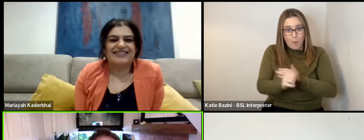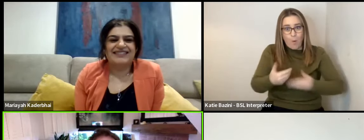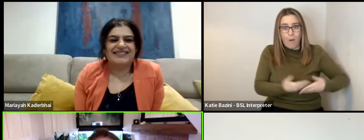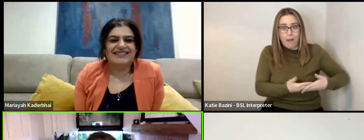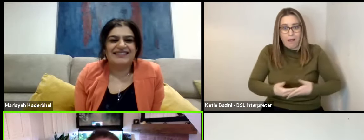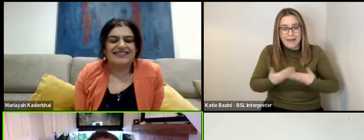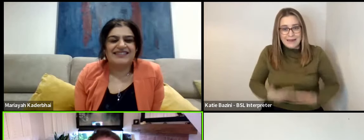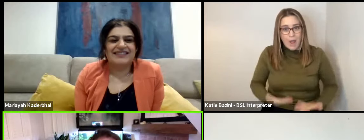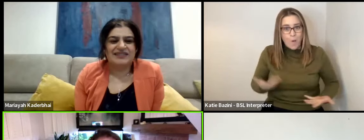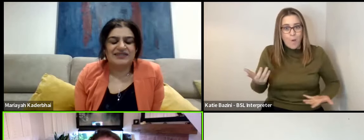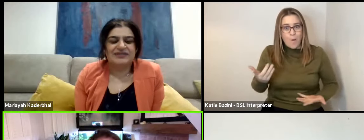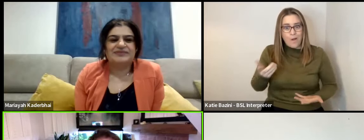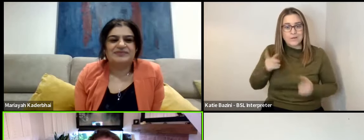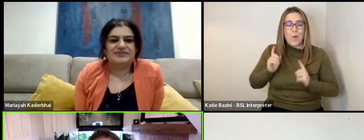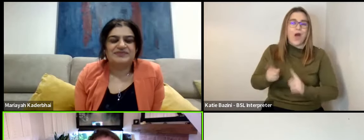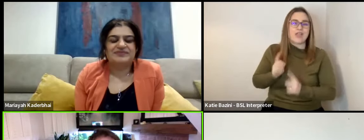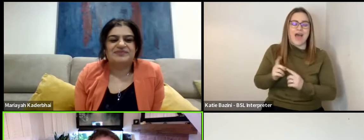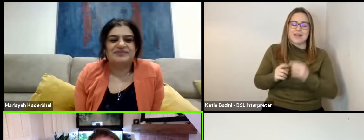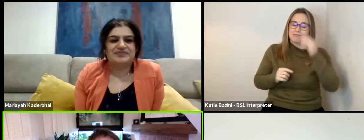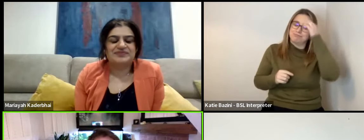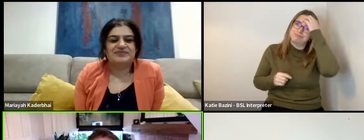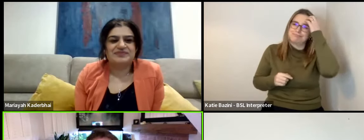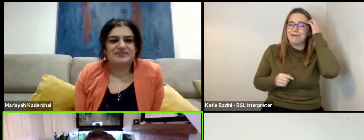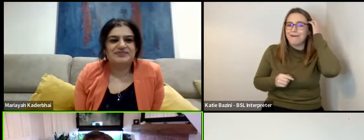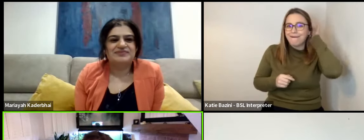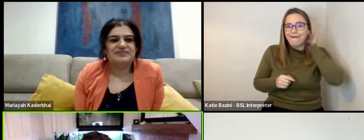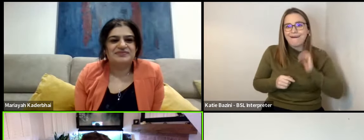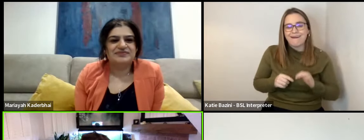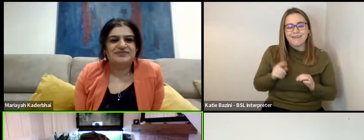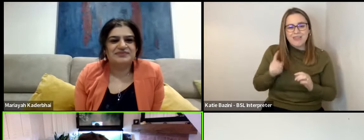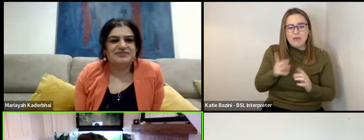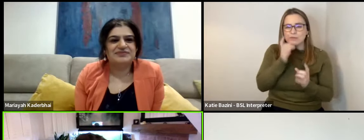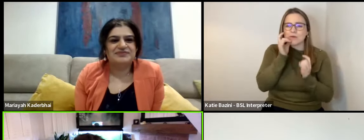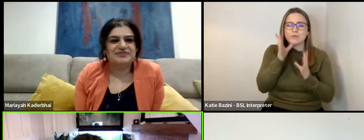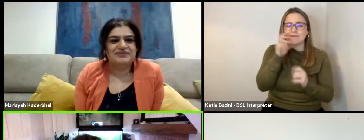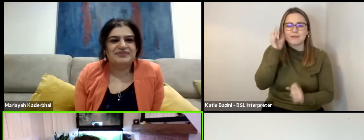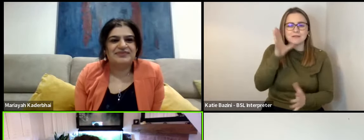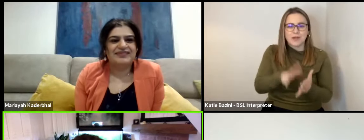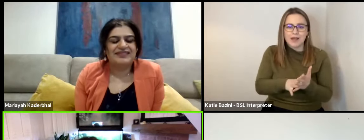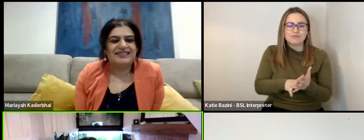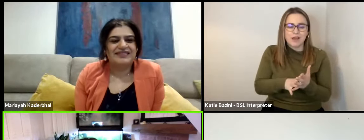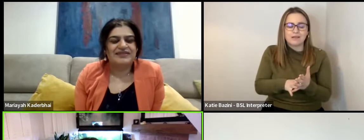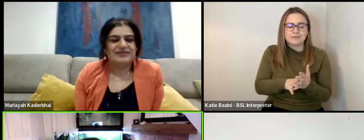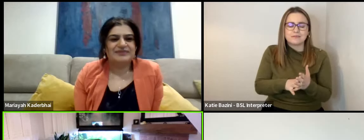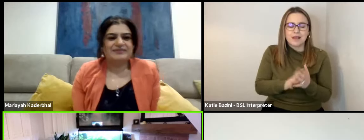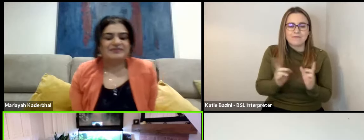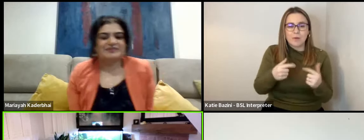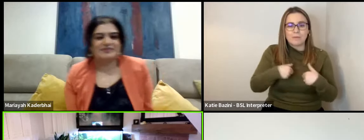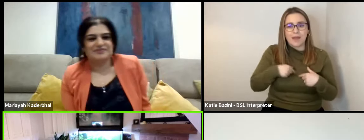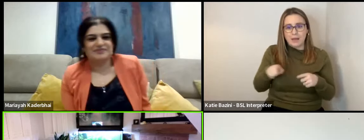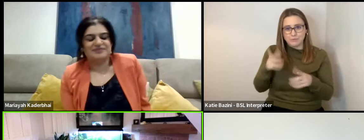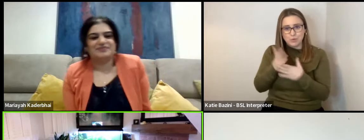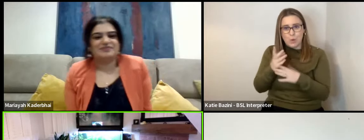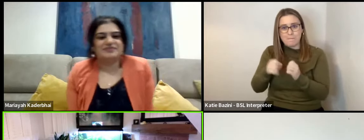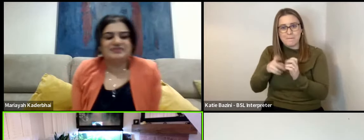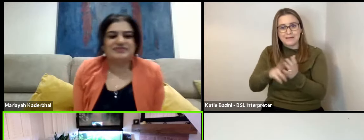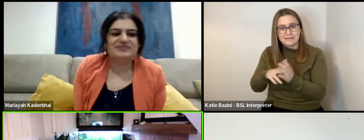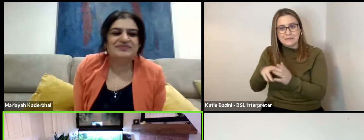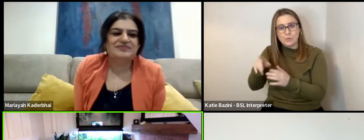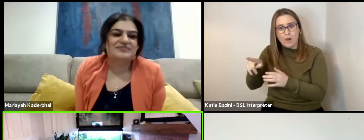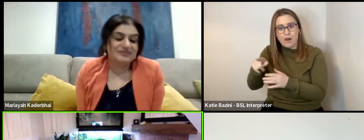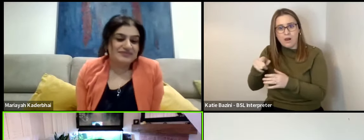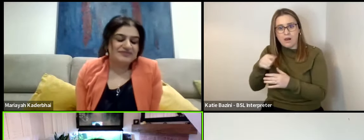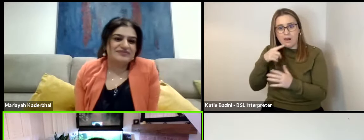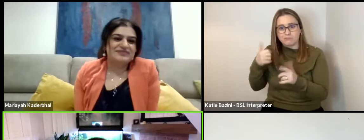So that in itself, do you know what I mean? It was, it was a wonderful experience. And to me, as Benedict will, will, will